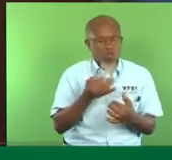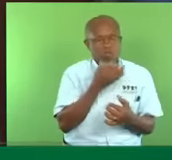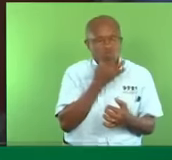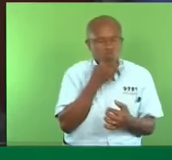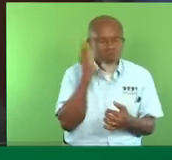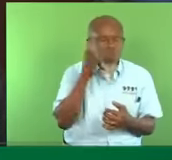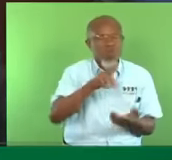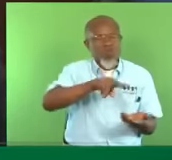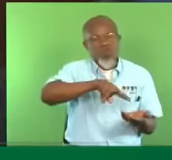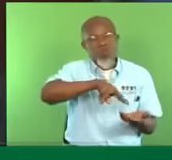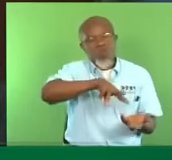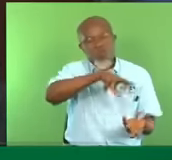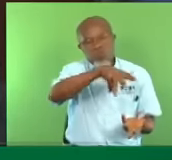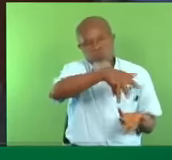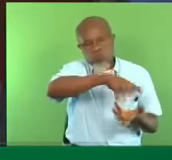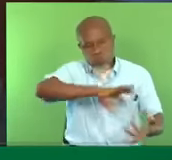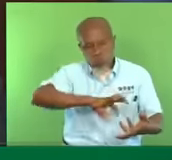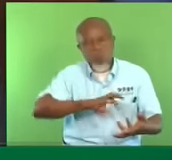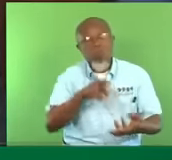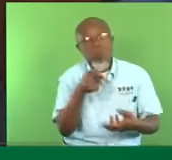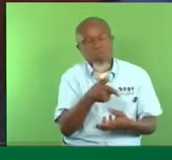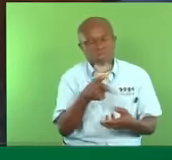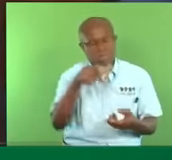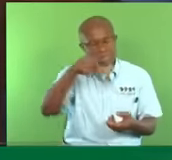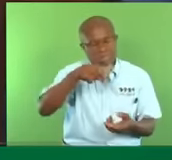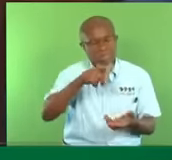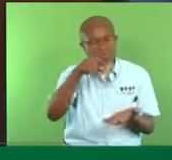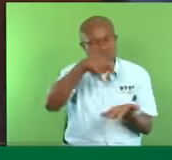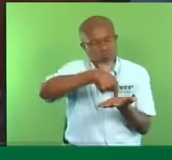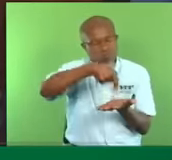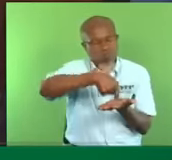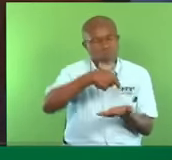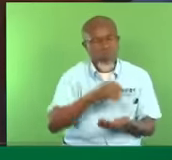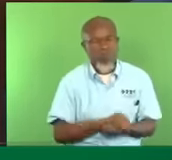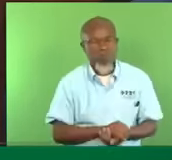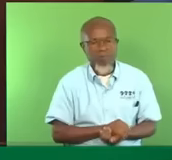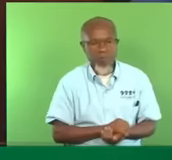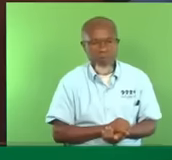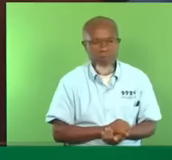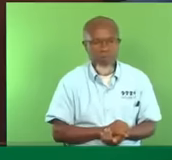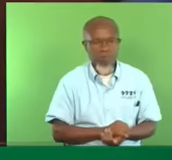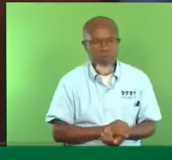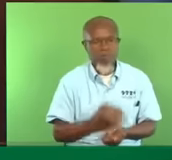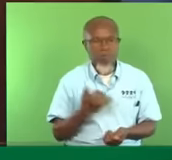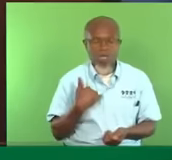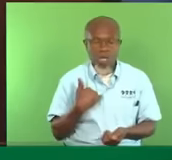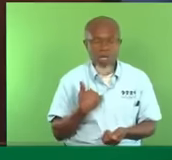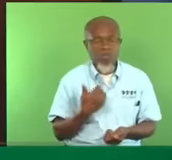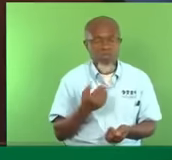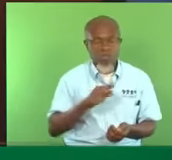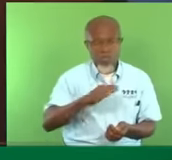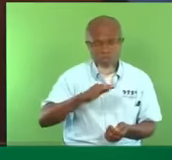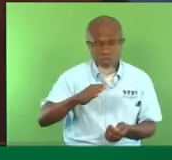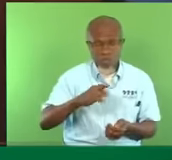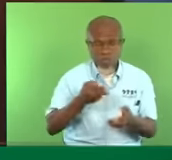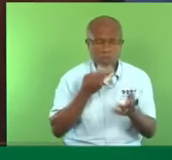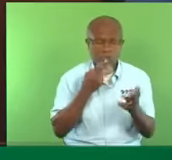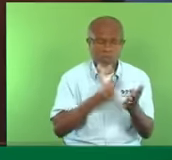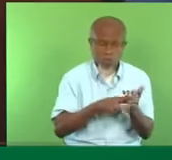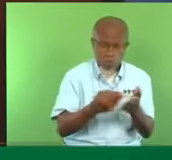Speaker, where we have these types of reports coming to us, Mr. Deputy Speaker.